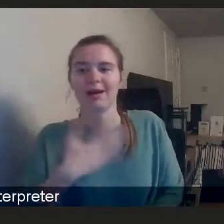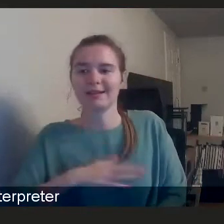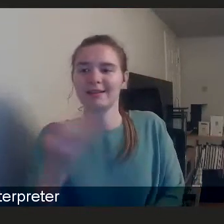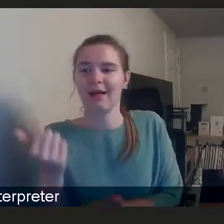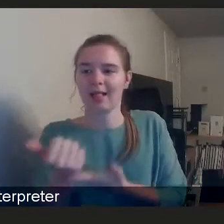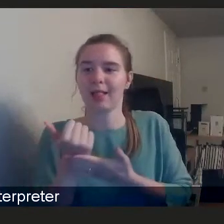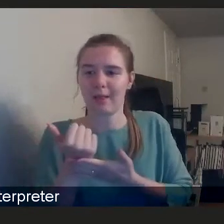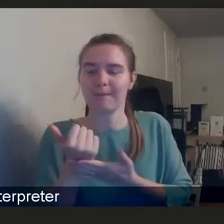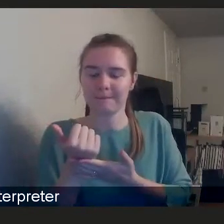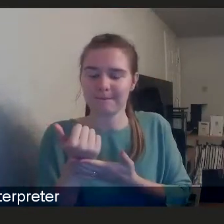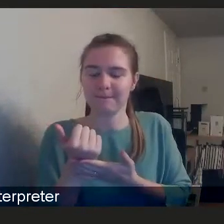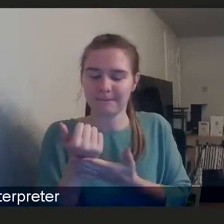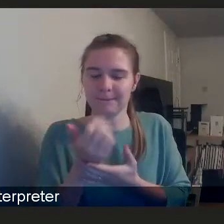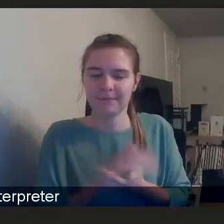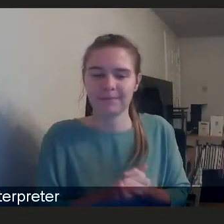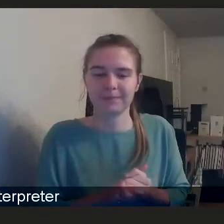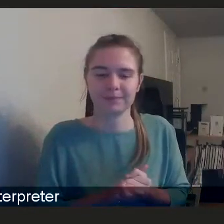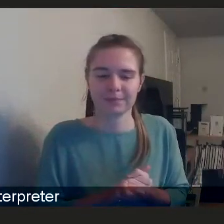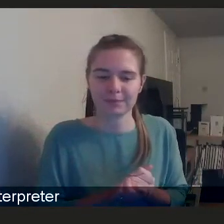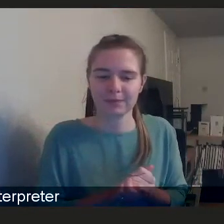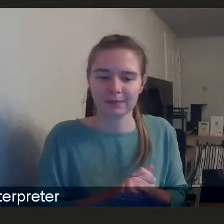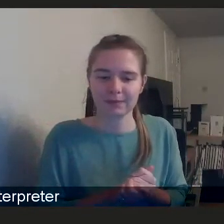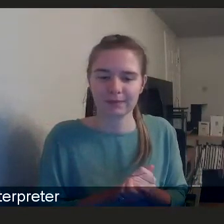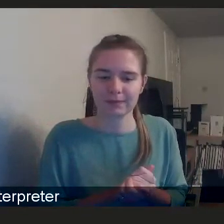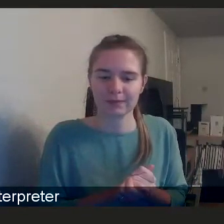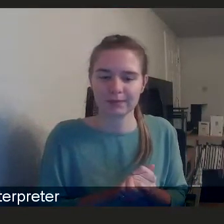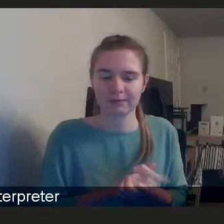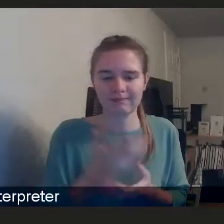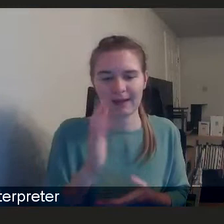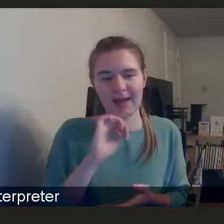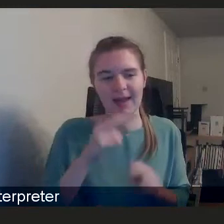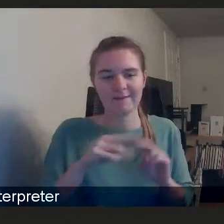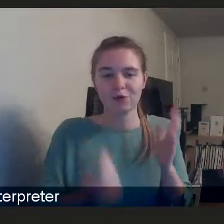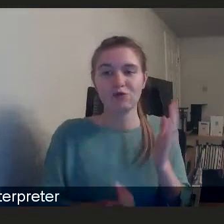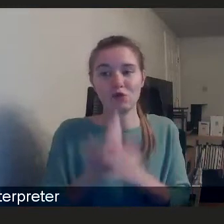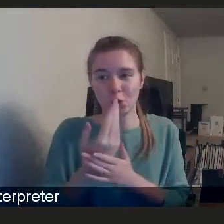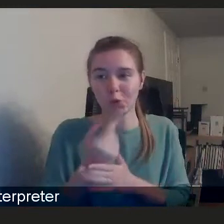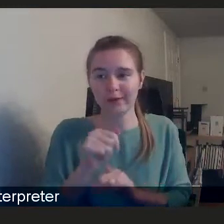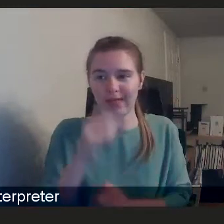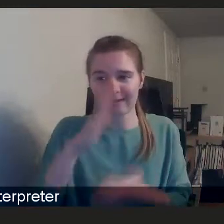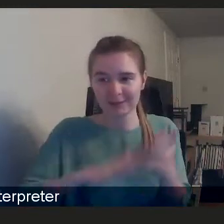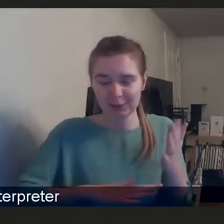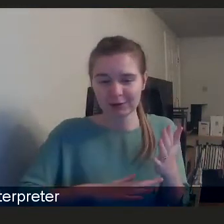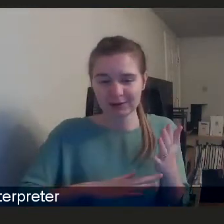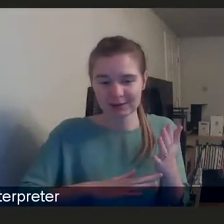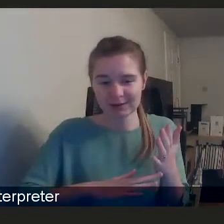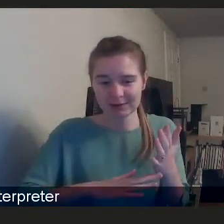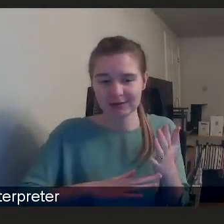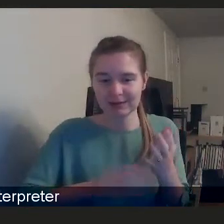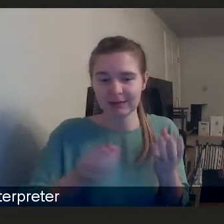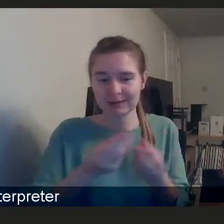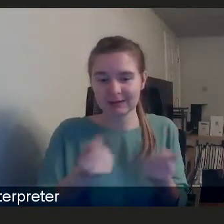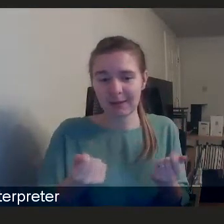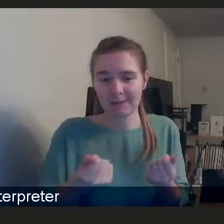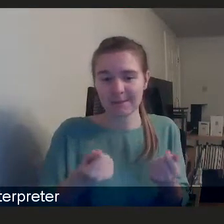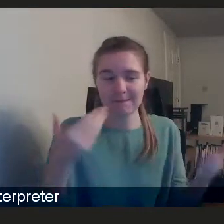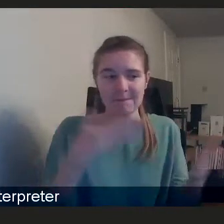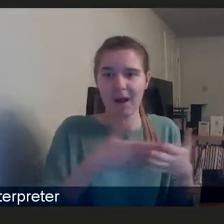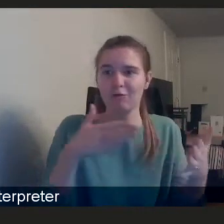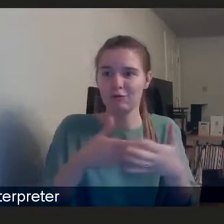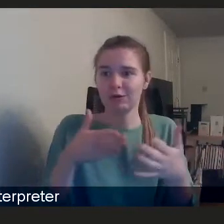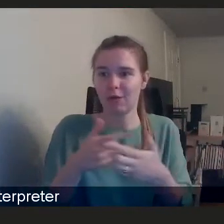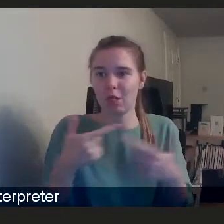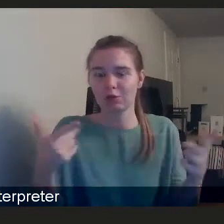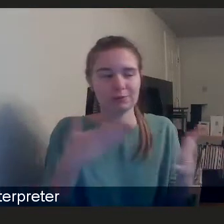But then when you begin to move to that step, as I mentioned earlier, that there are still significant barriers for